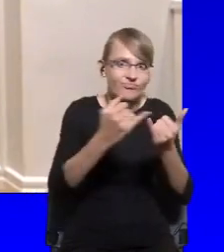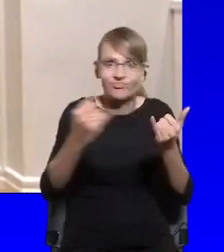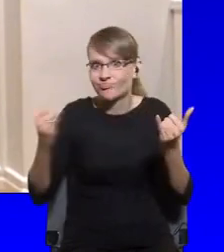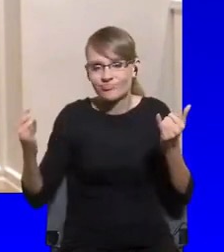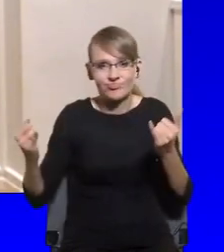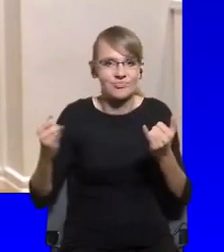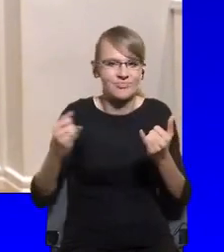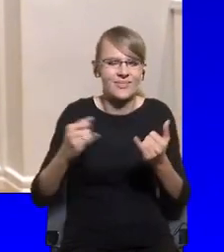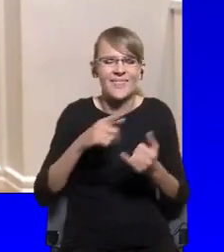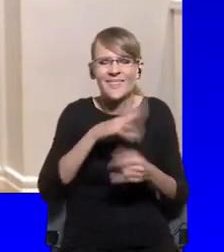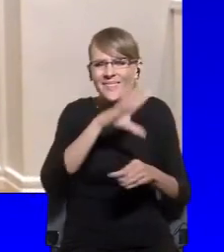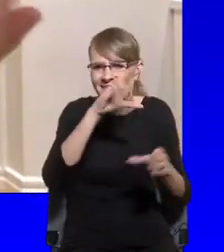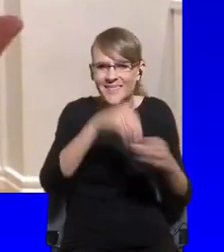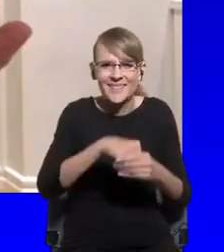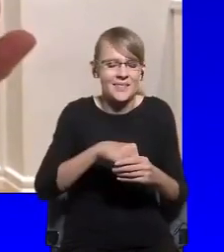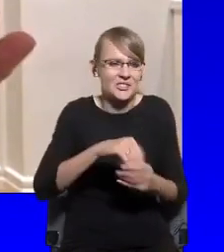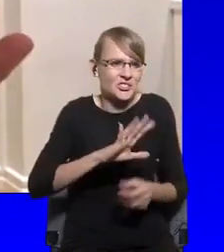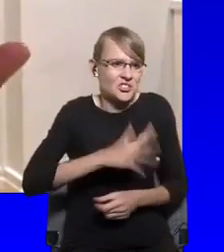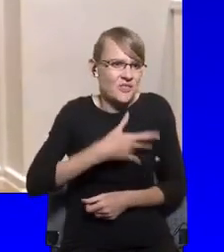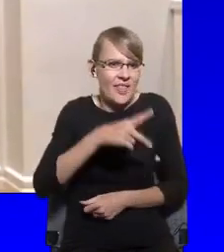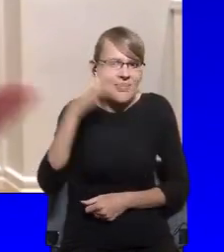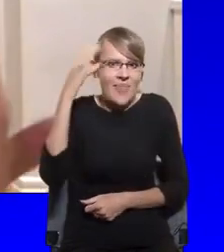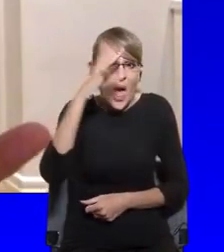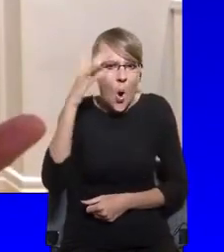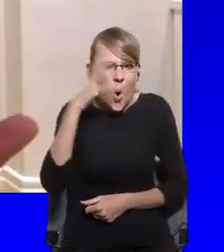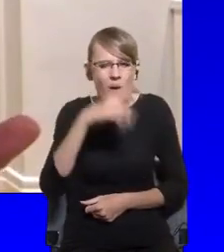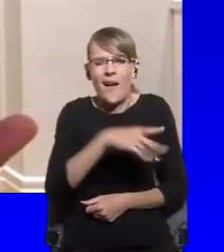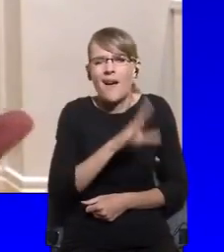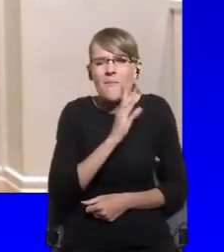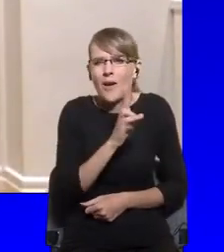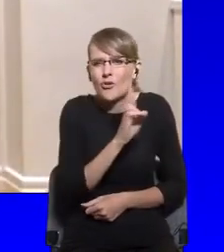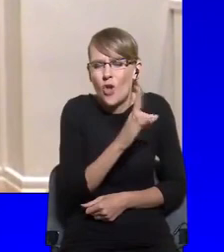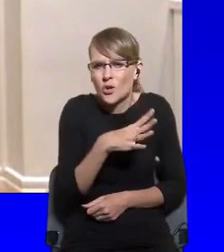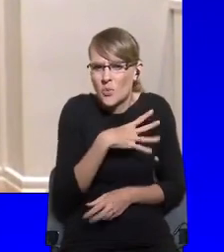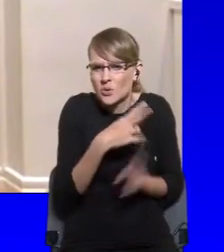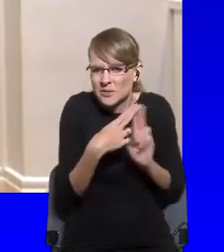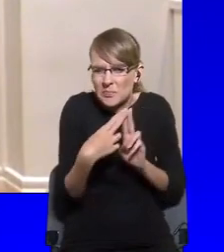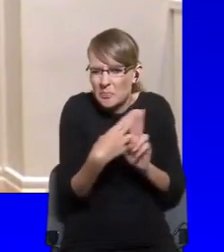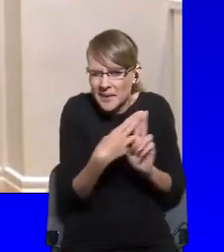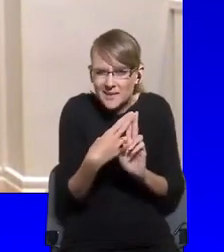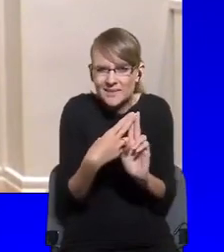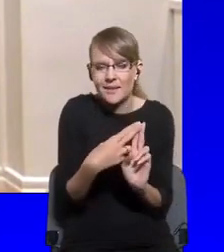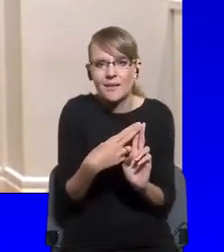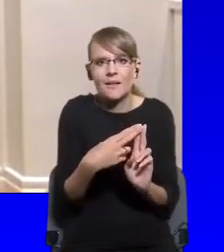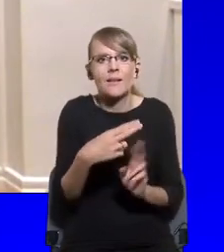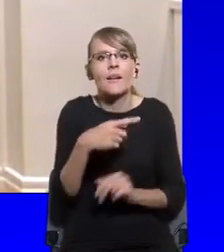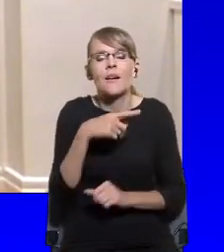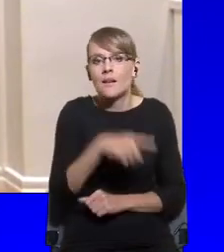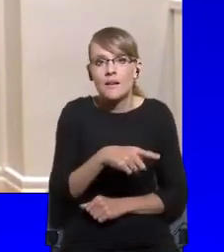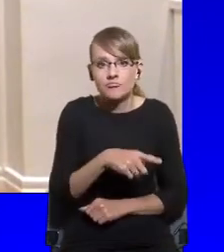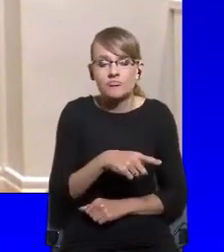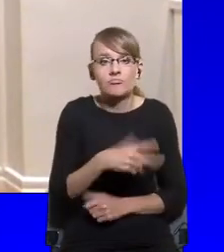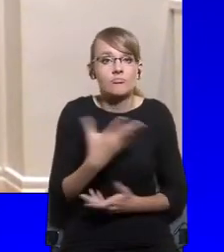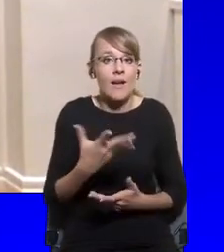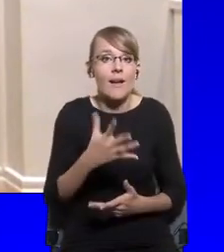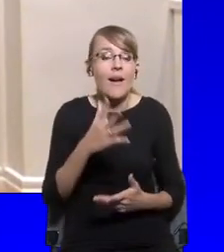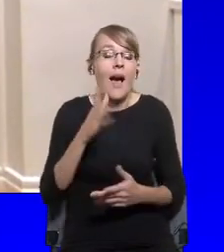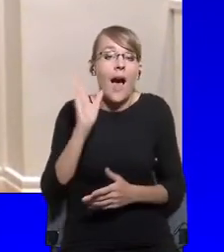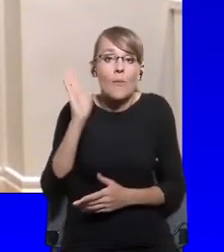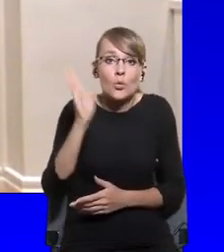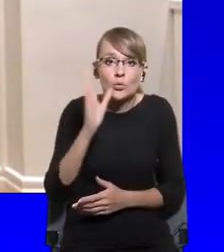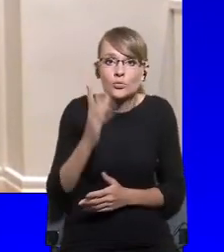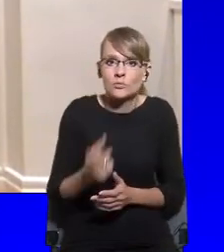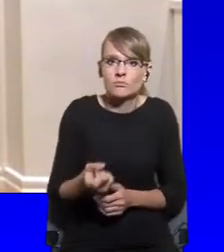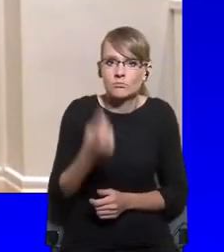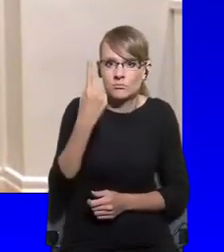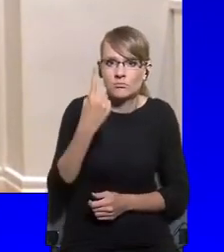But then they are stopped by a paywall when it comes to quality journalism, when it comes to actually